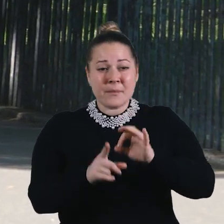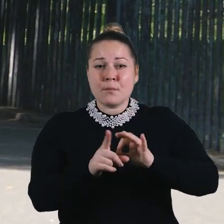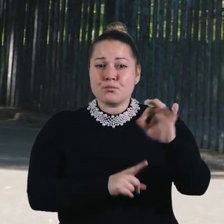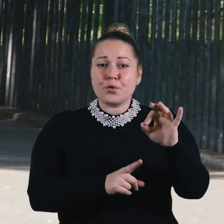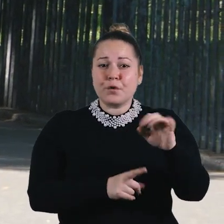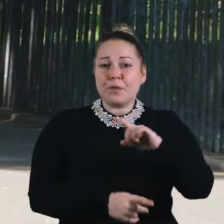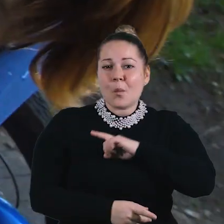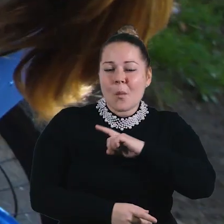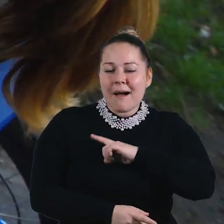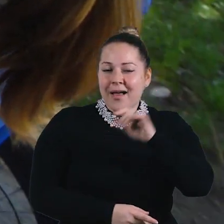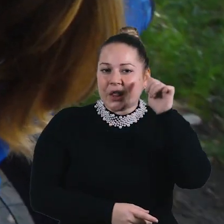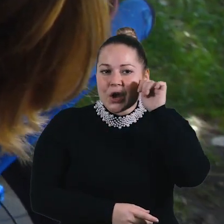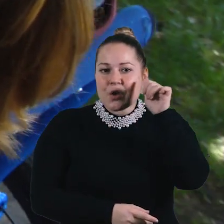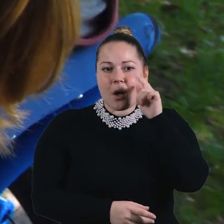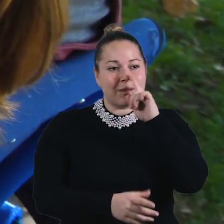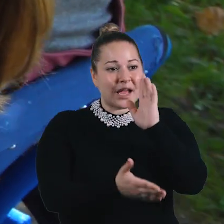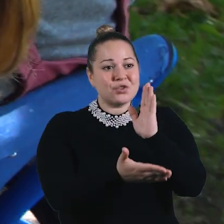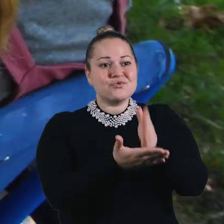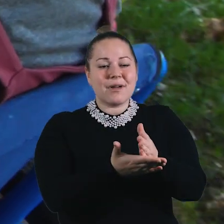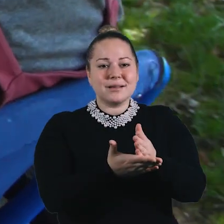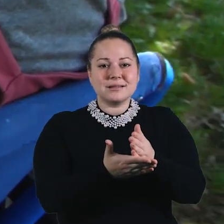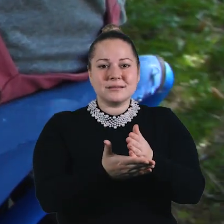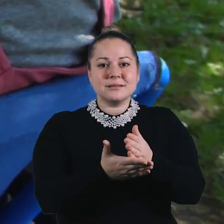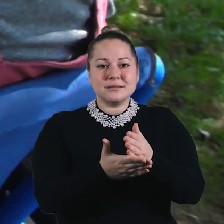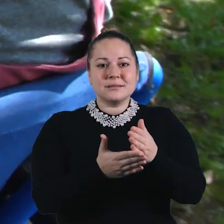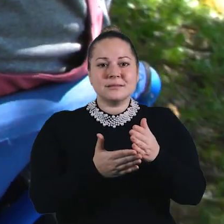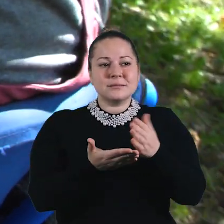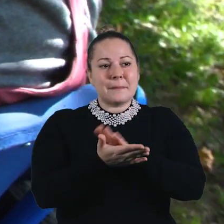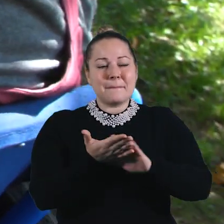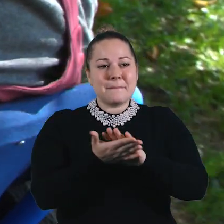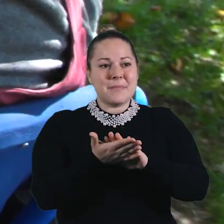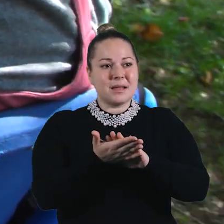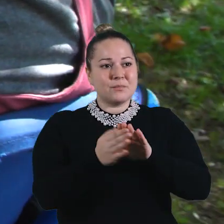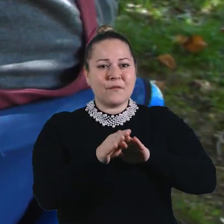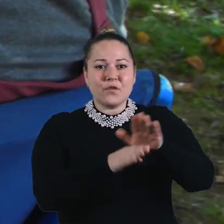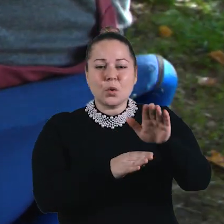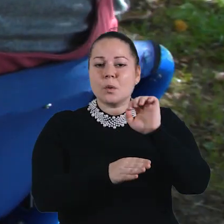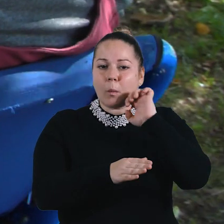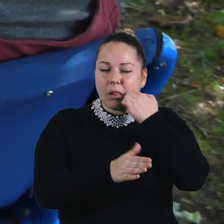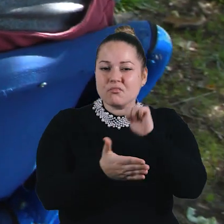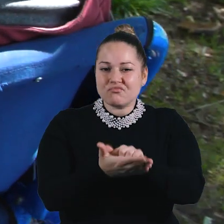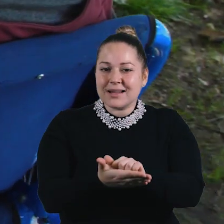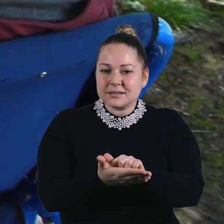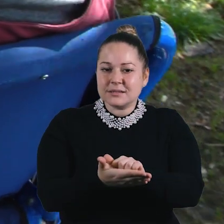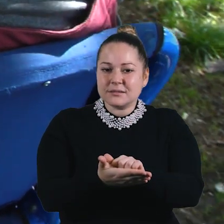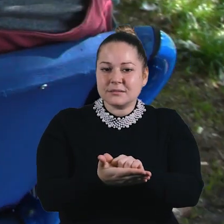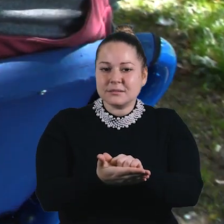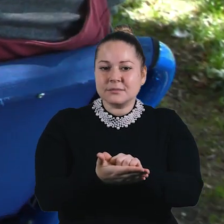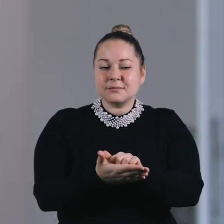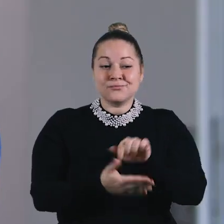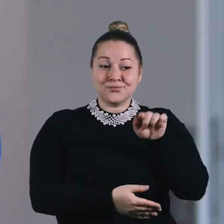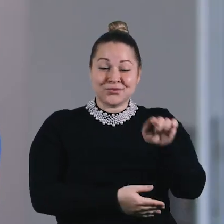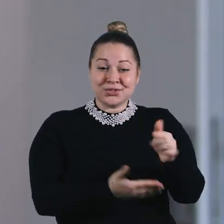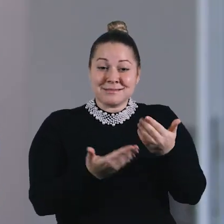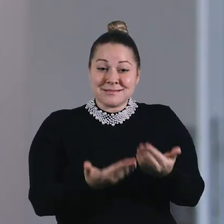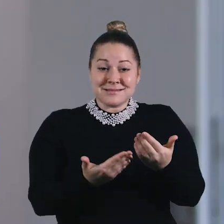improved, because they know that they can trust that the future will be right. She